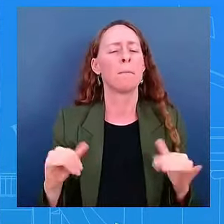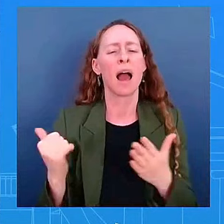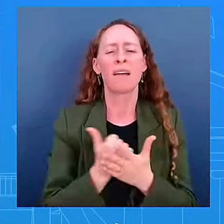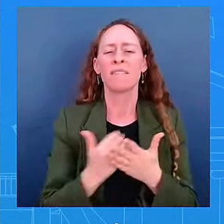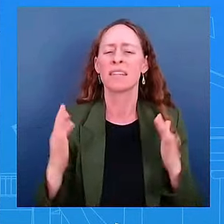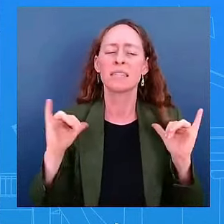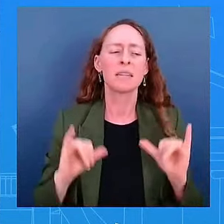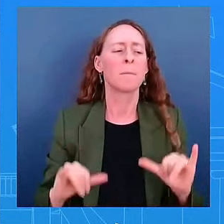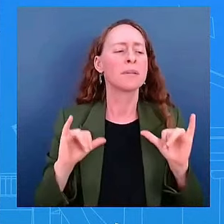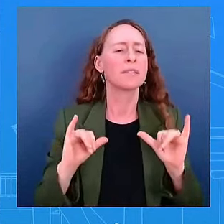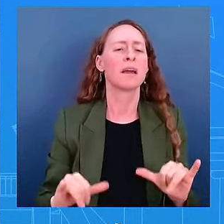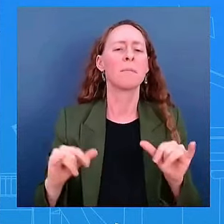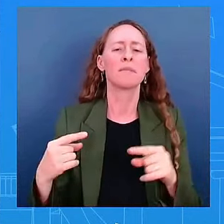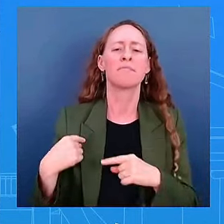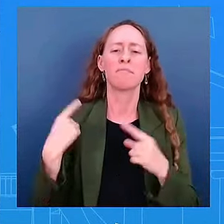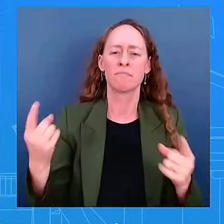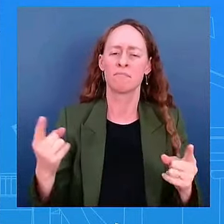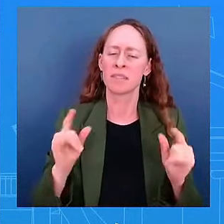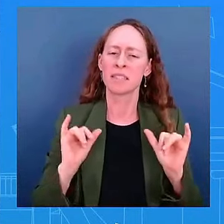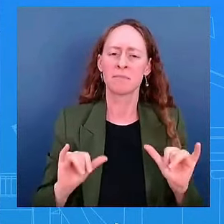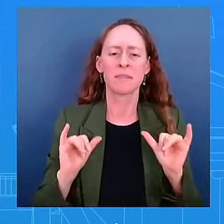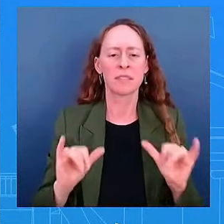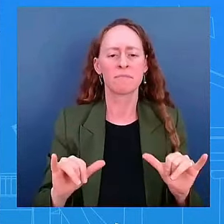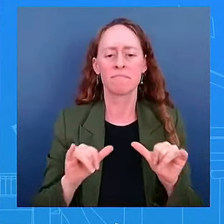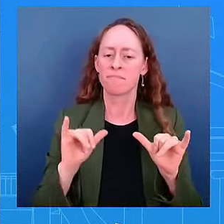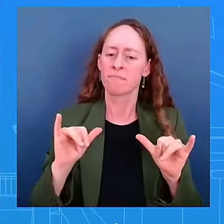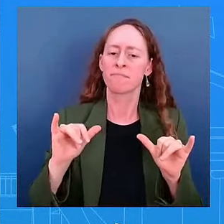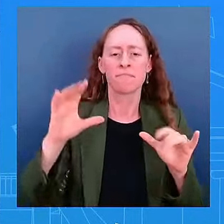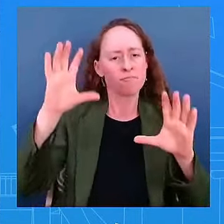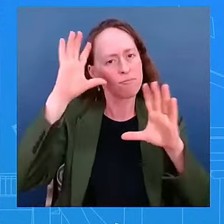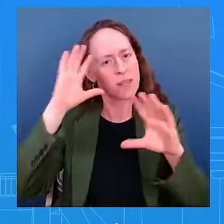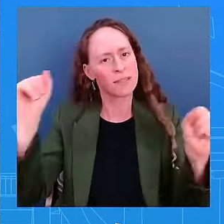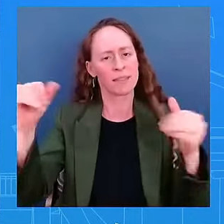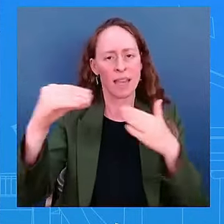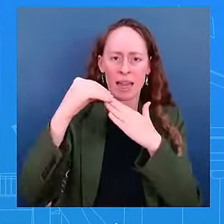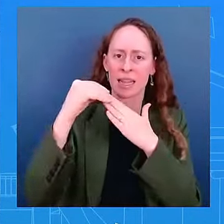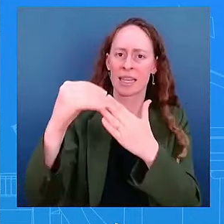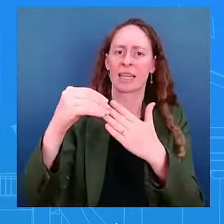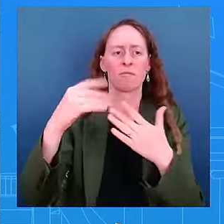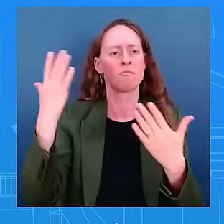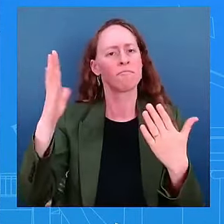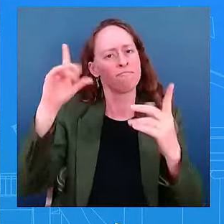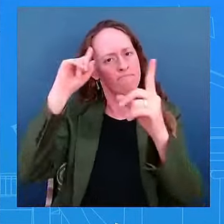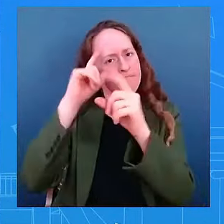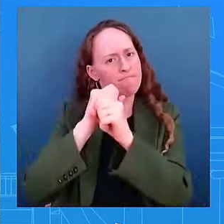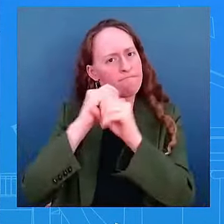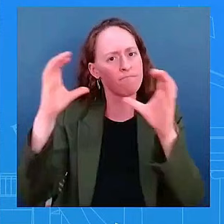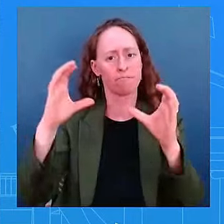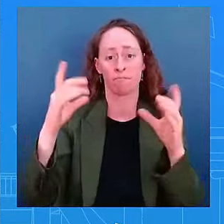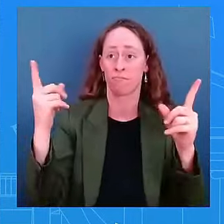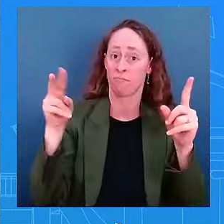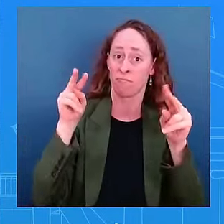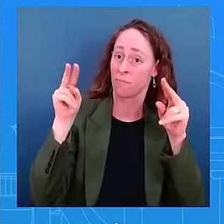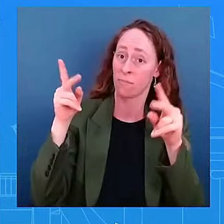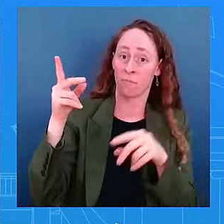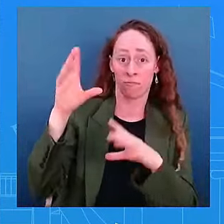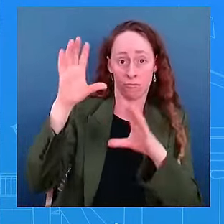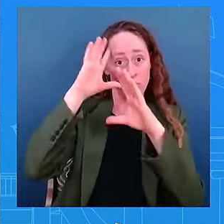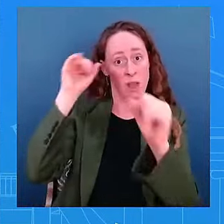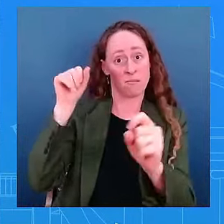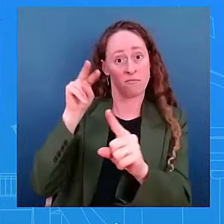you know, lead this administration the way that he sees fit. They are partners. They are partners. They have been.